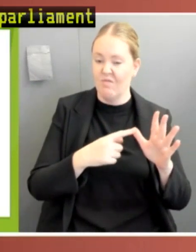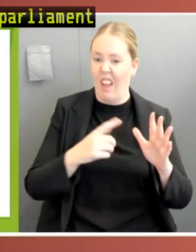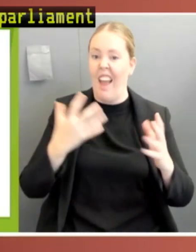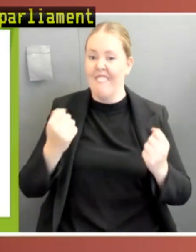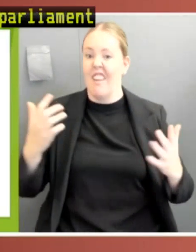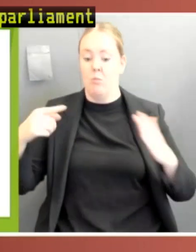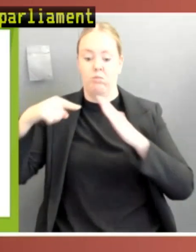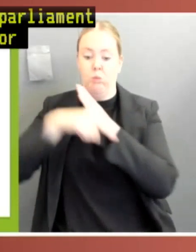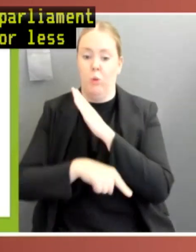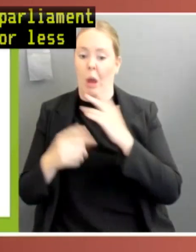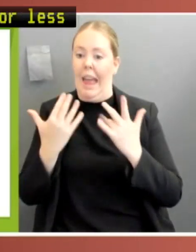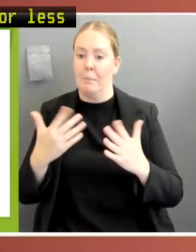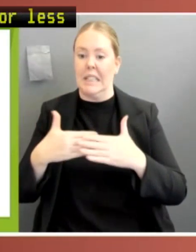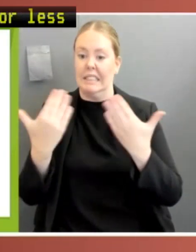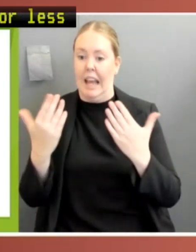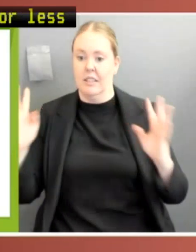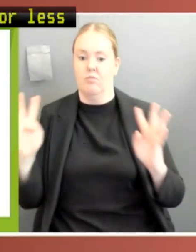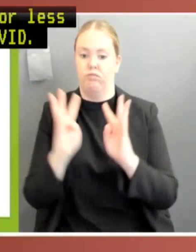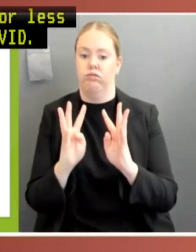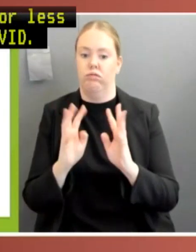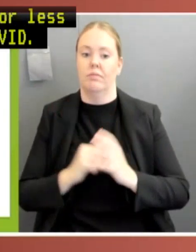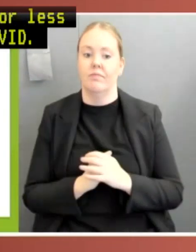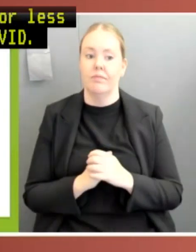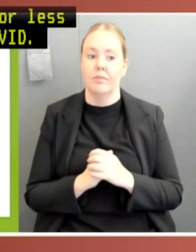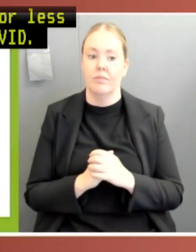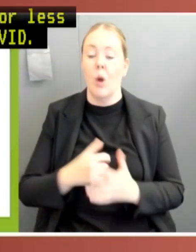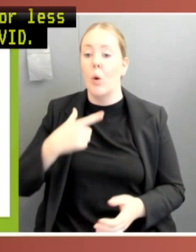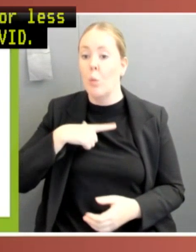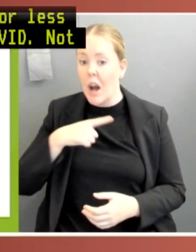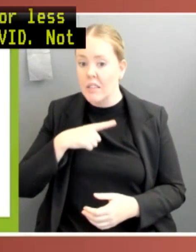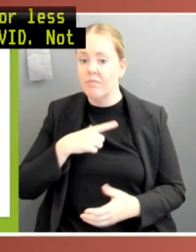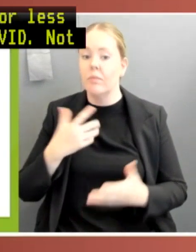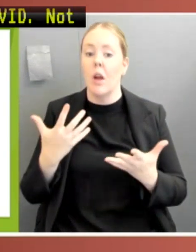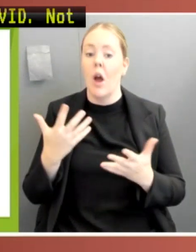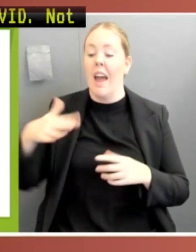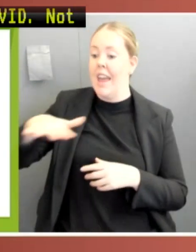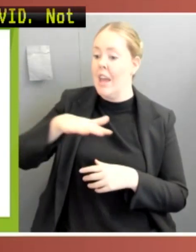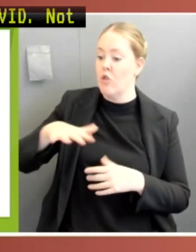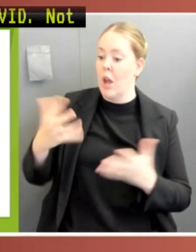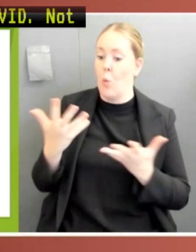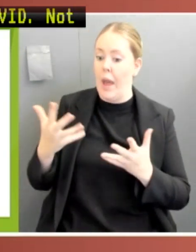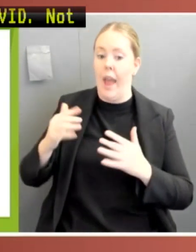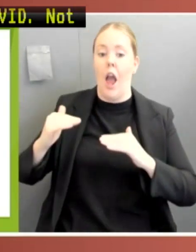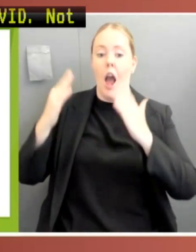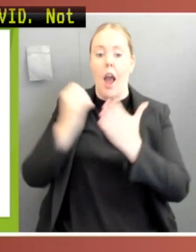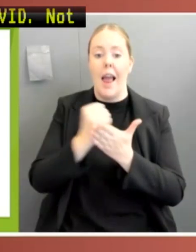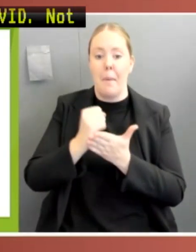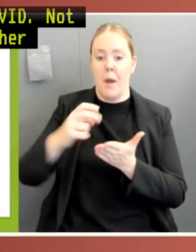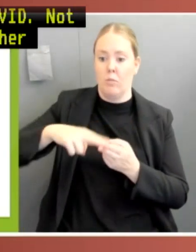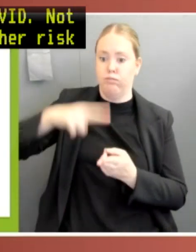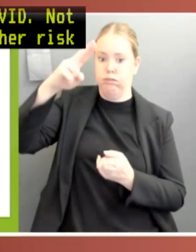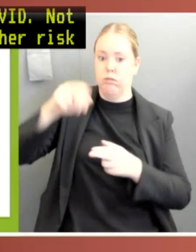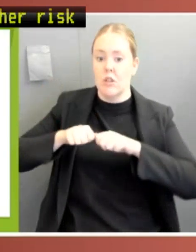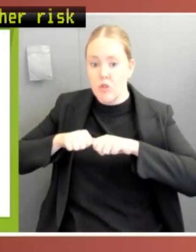case numbers and greater transmissibility or greater risk of transmissibility, lost more days. The New South Wales parliament was lost the greatest number of days in 2020.